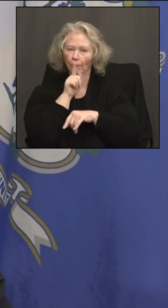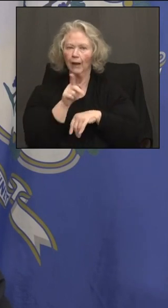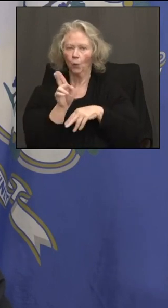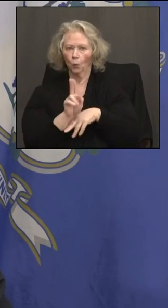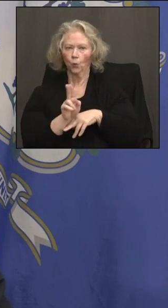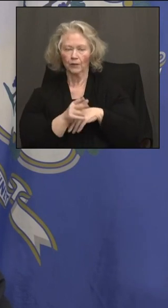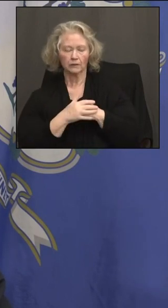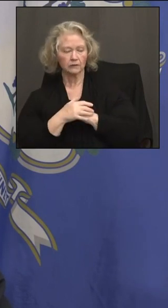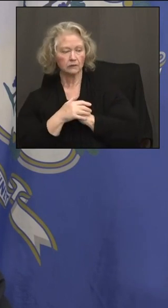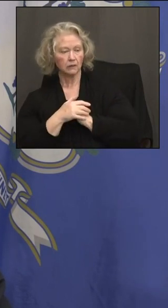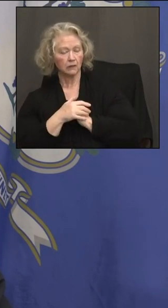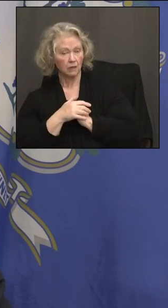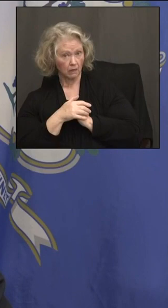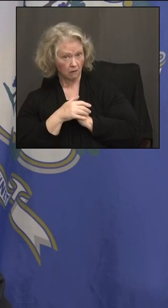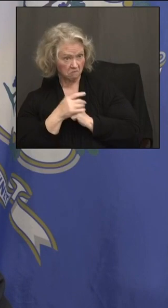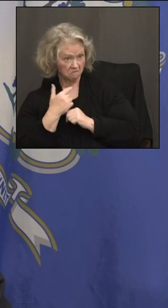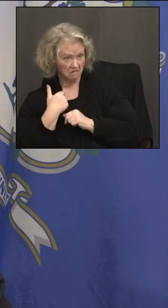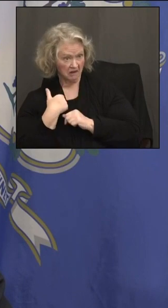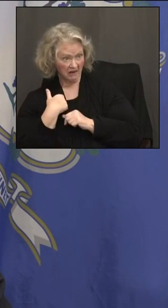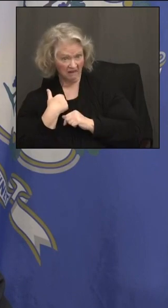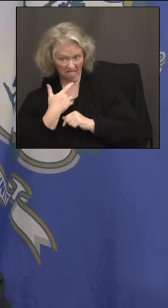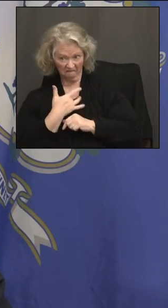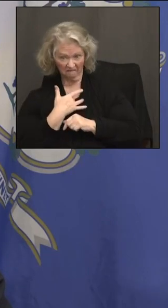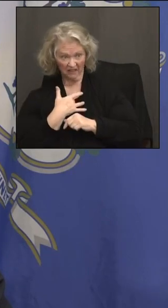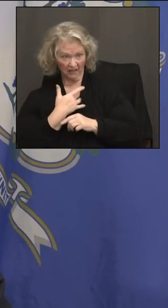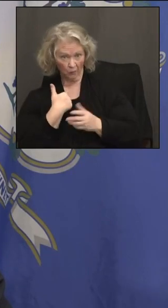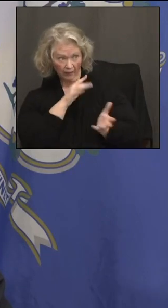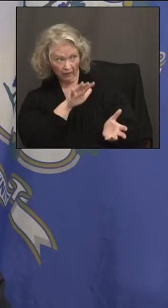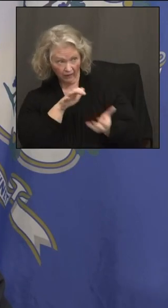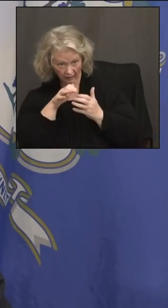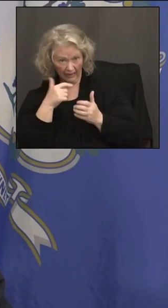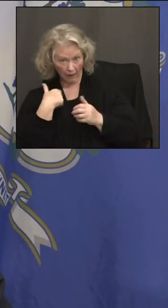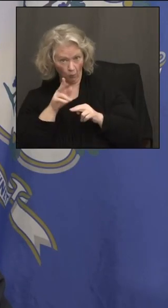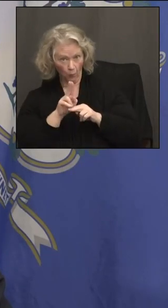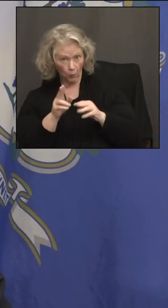Could we use those vaccines if we could get them?